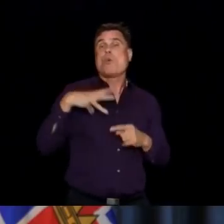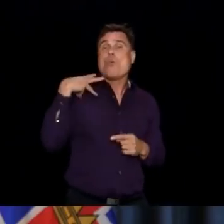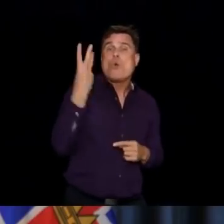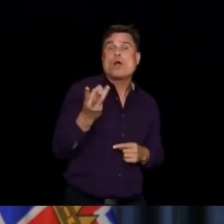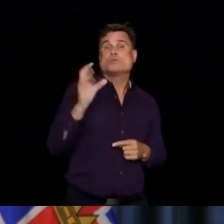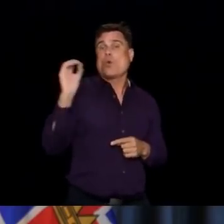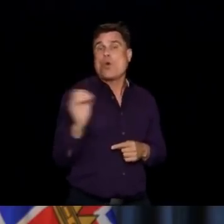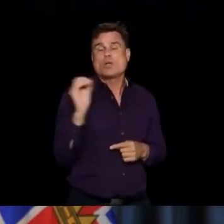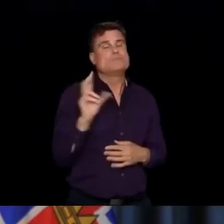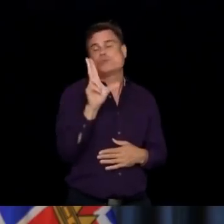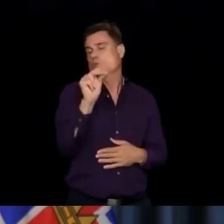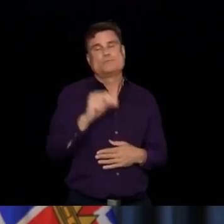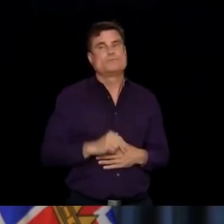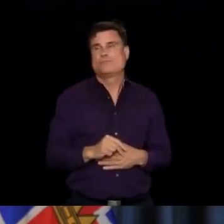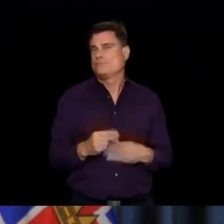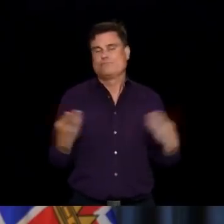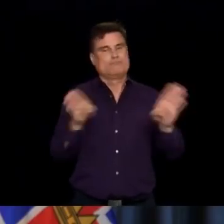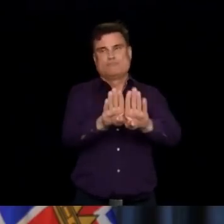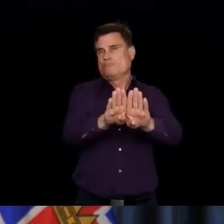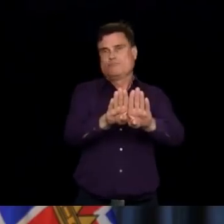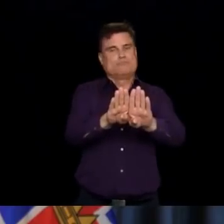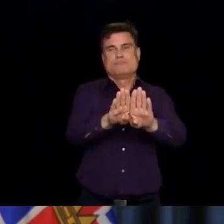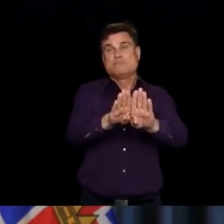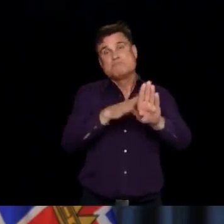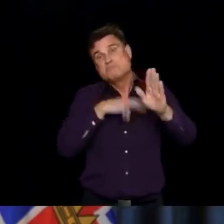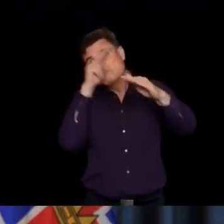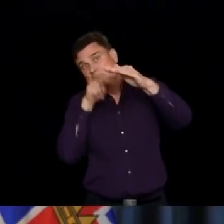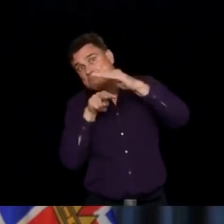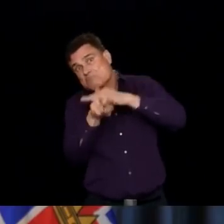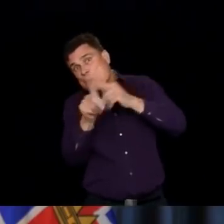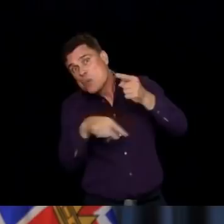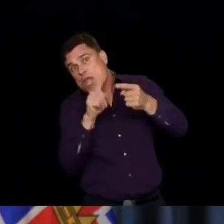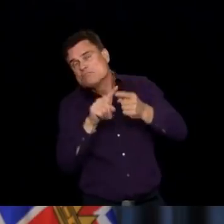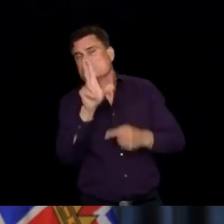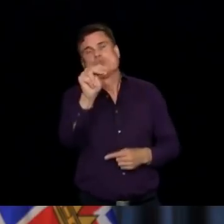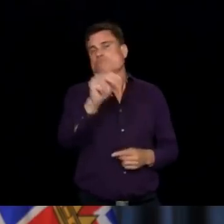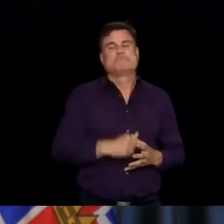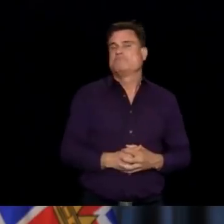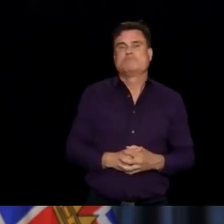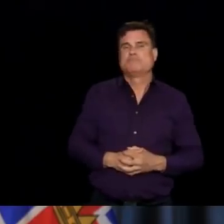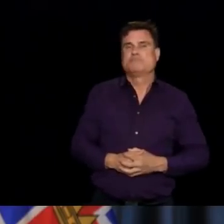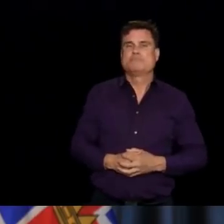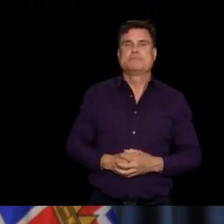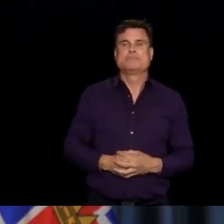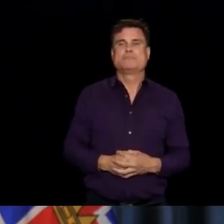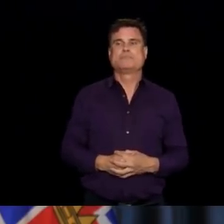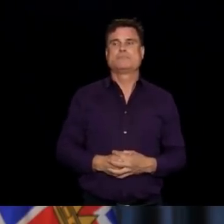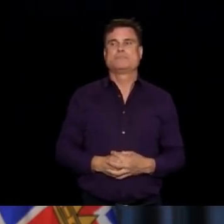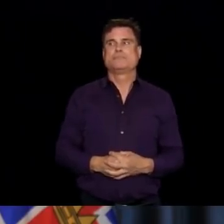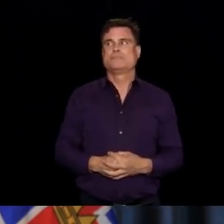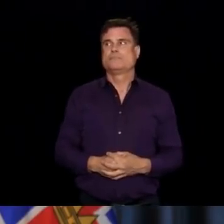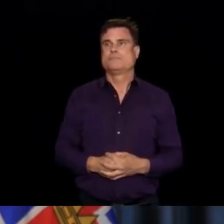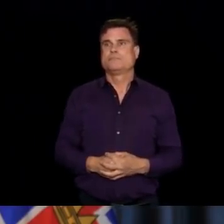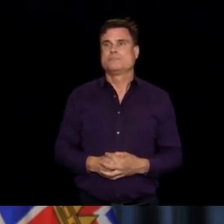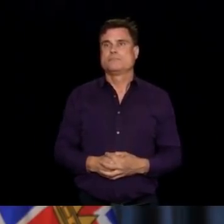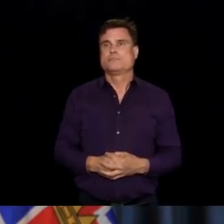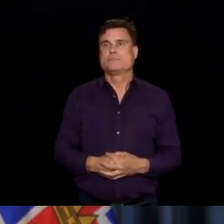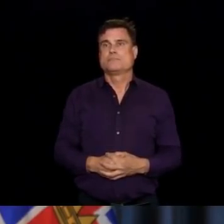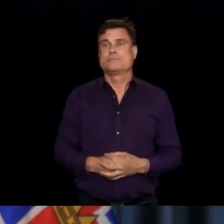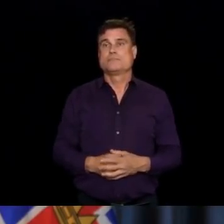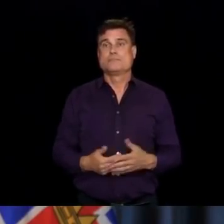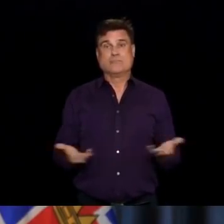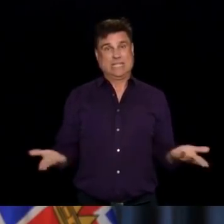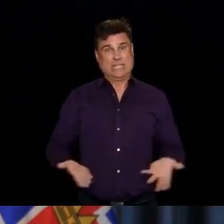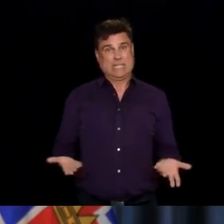And what that reminds us of, I think, is the absolute need to continue to be vigilant in what we're doing here. One of the extraordinary